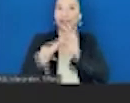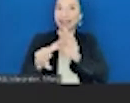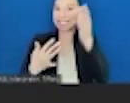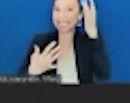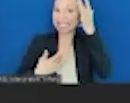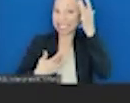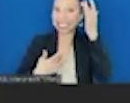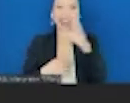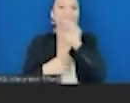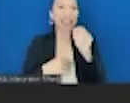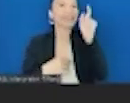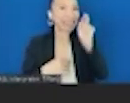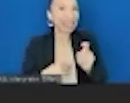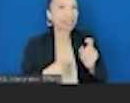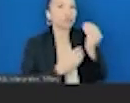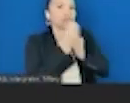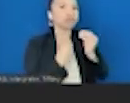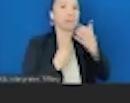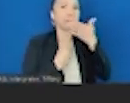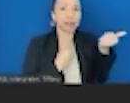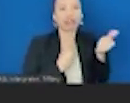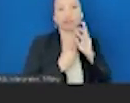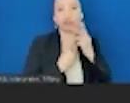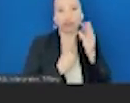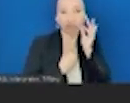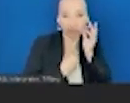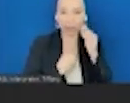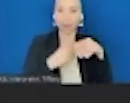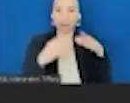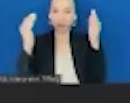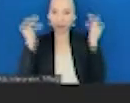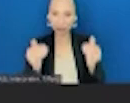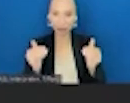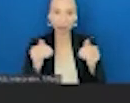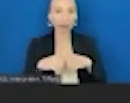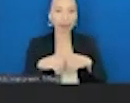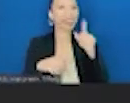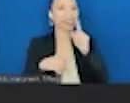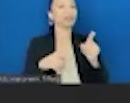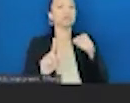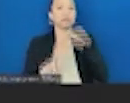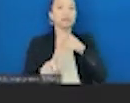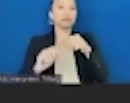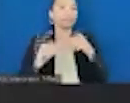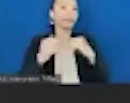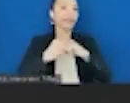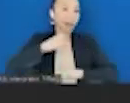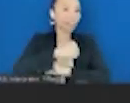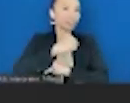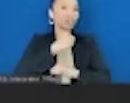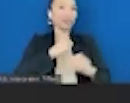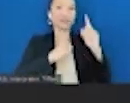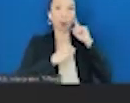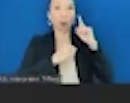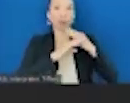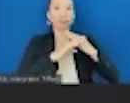and need to get healthier produce, down to major nutrition assistance programs, which are sort of the foundation for prevention